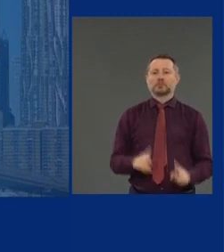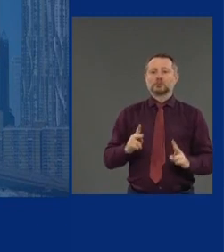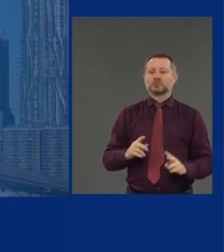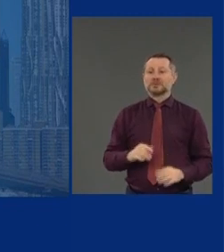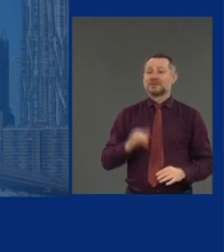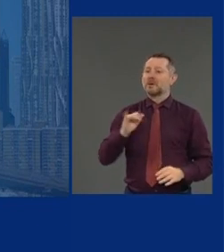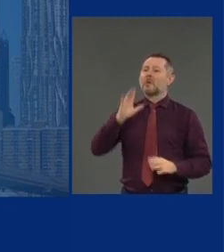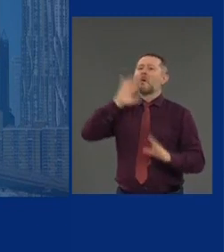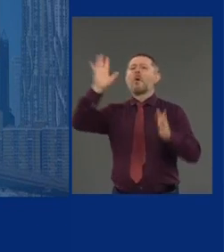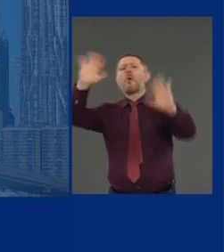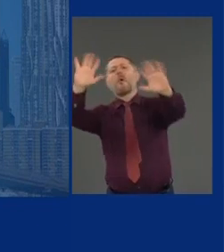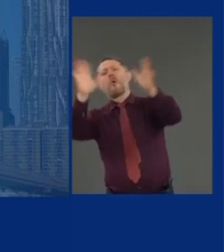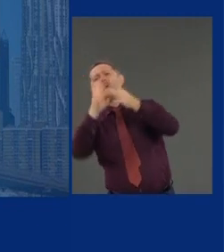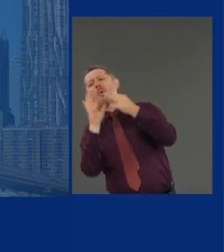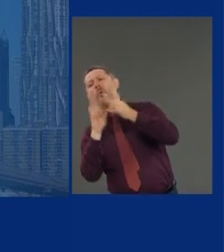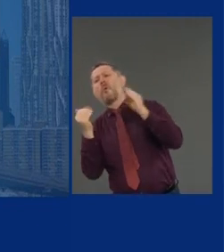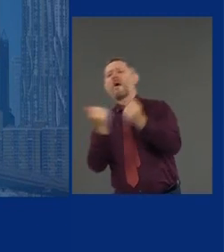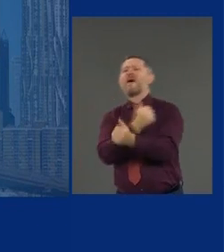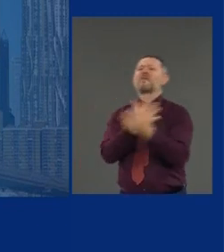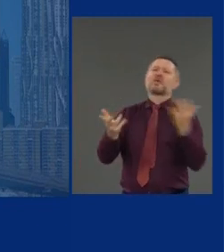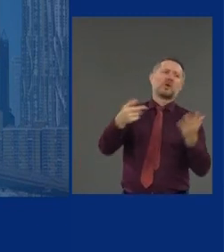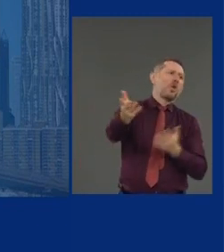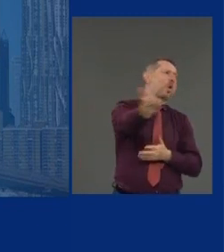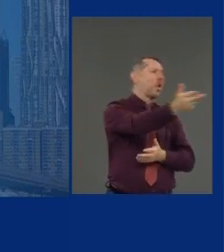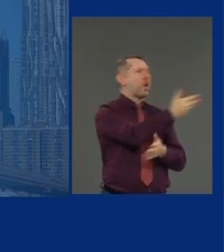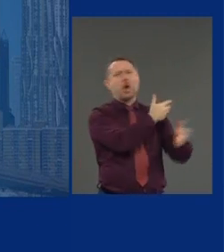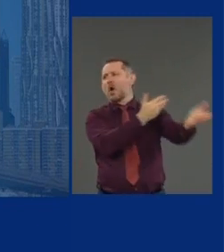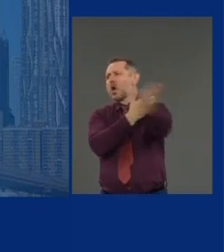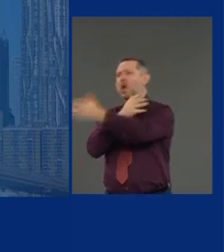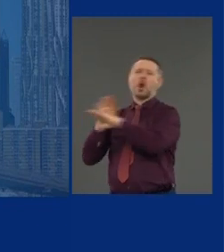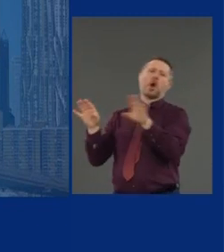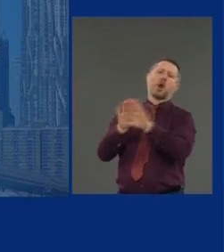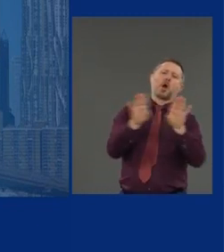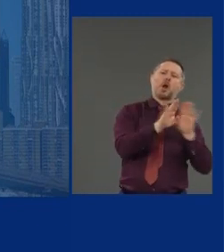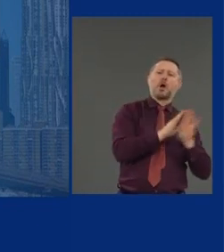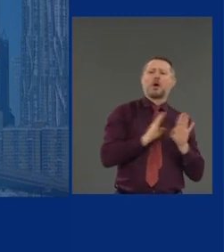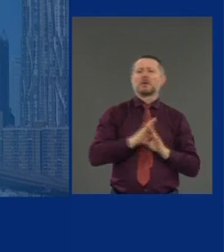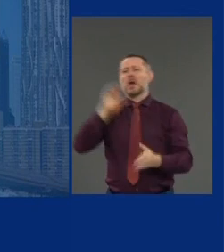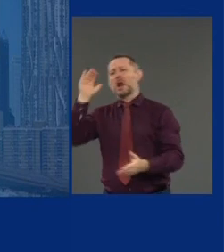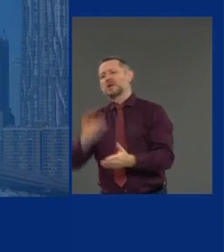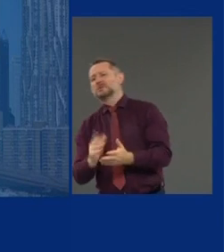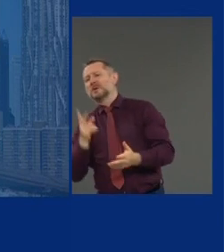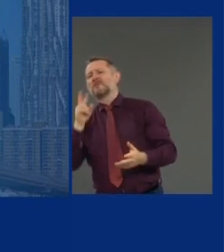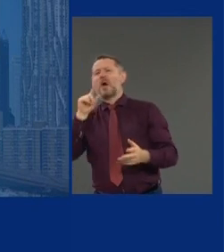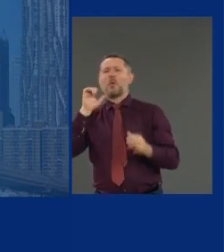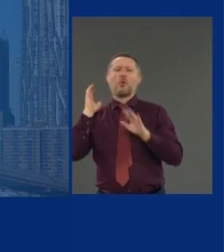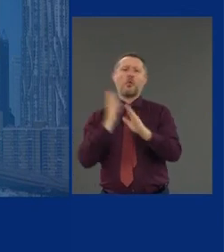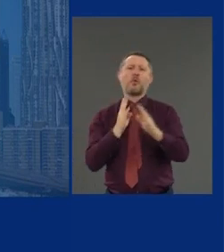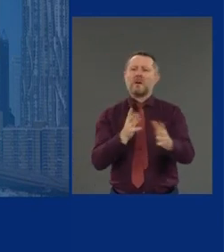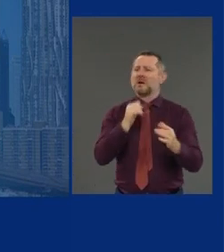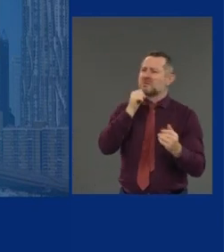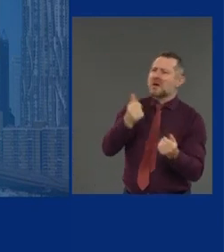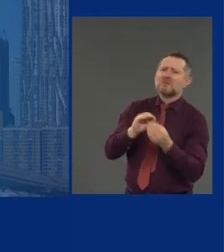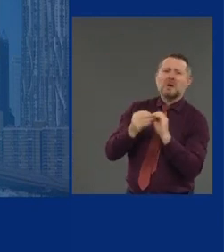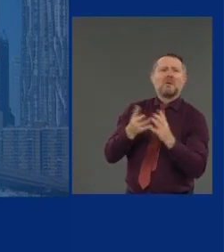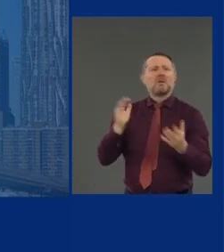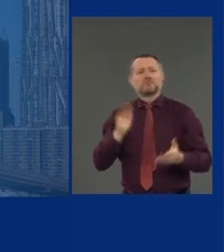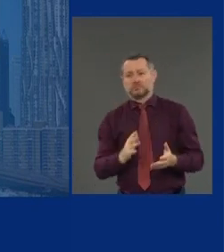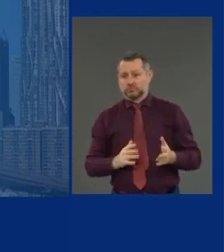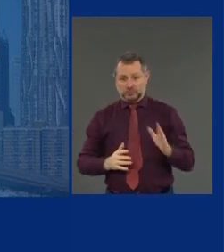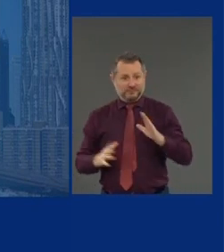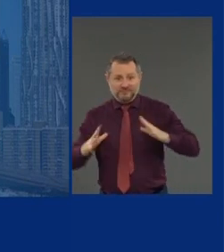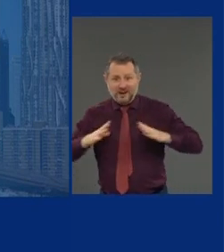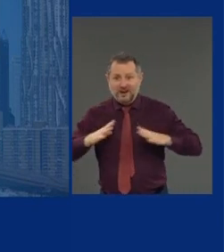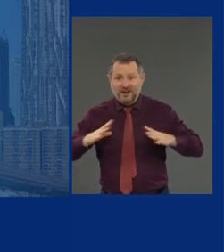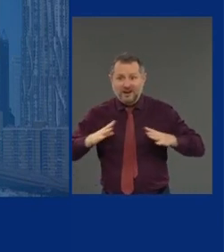closed down. There's less activity. There's less volume. Great. Great on one level. If